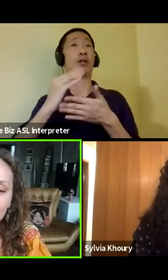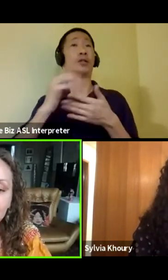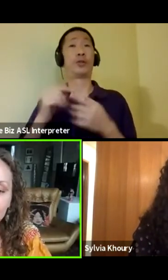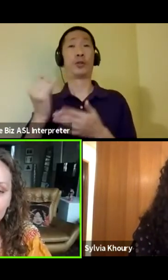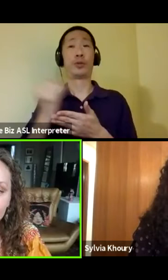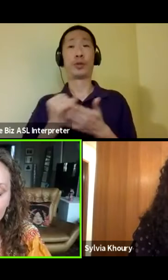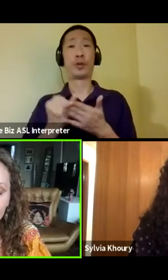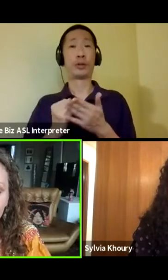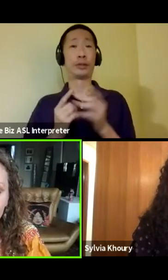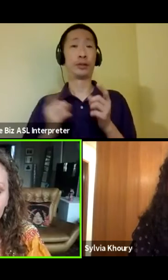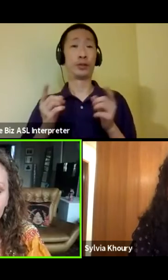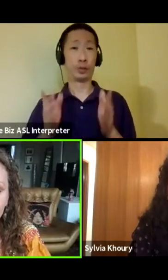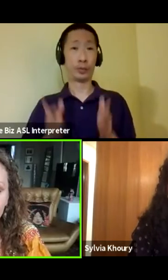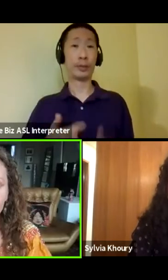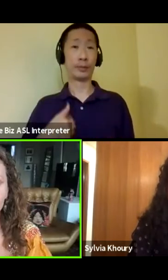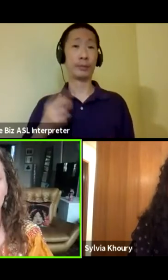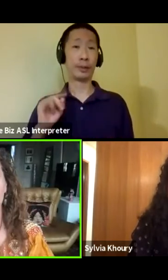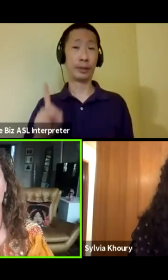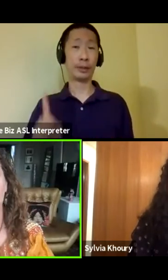director.